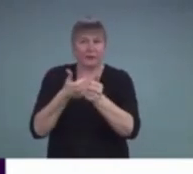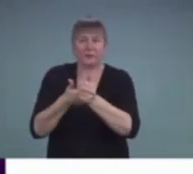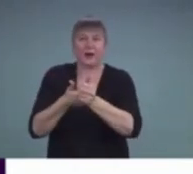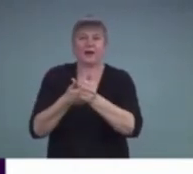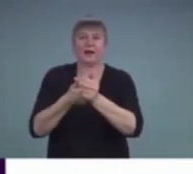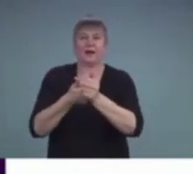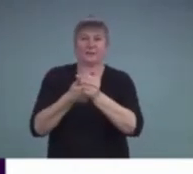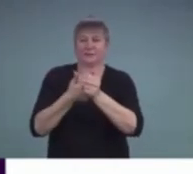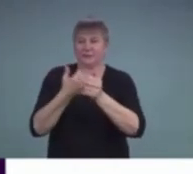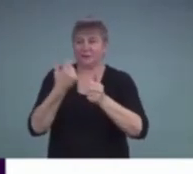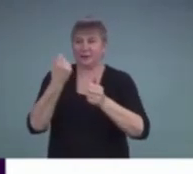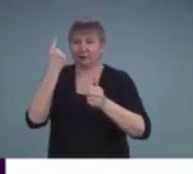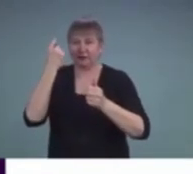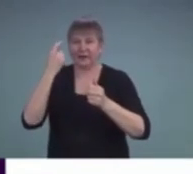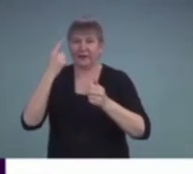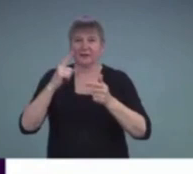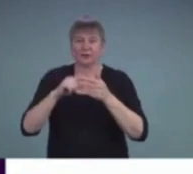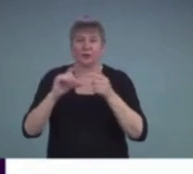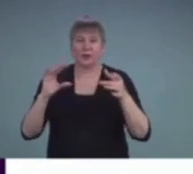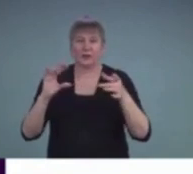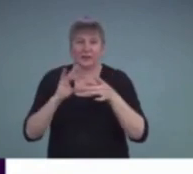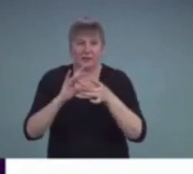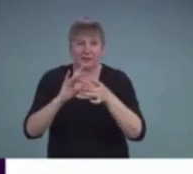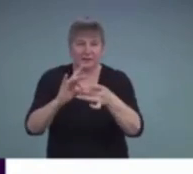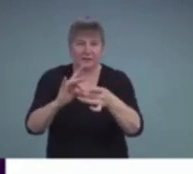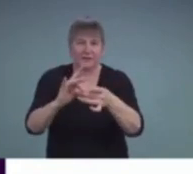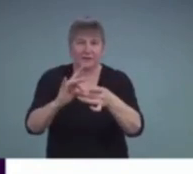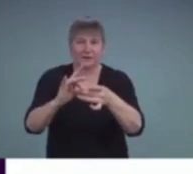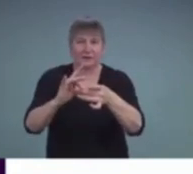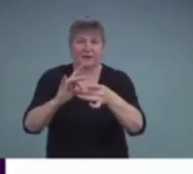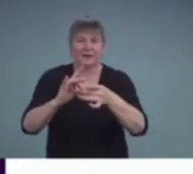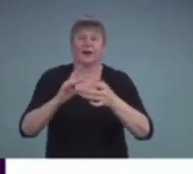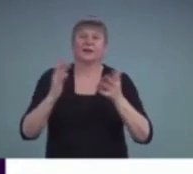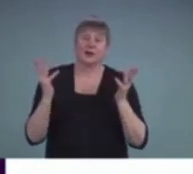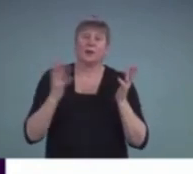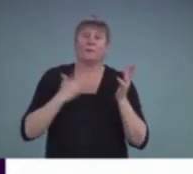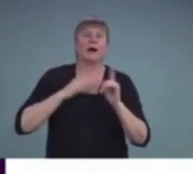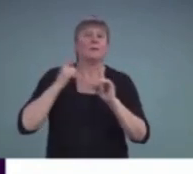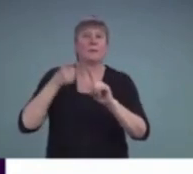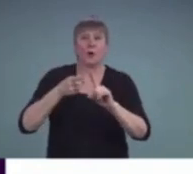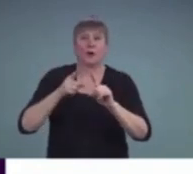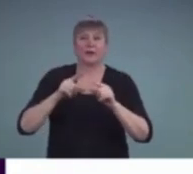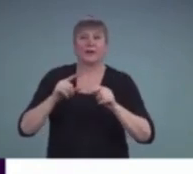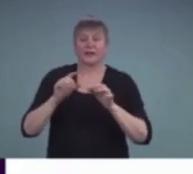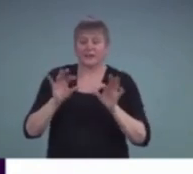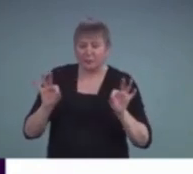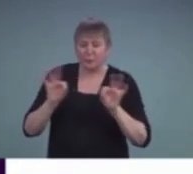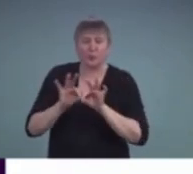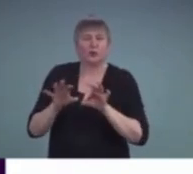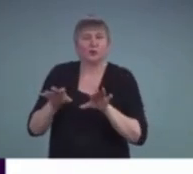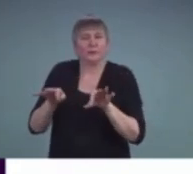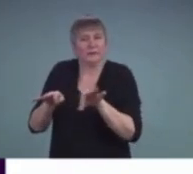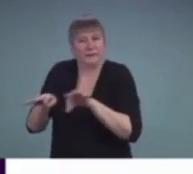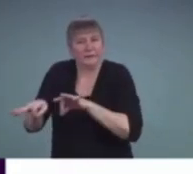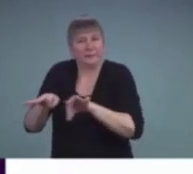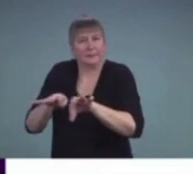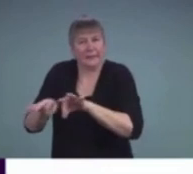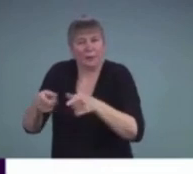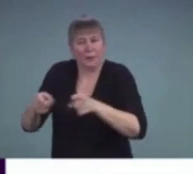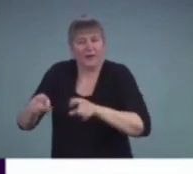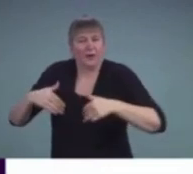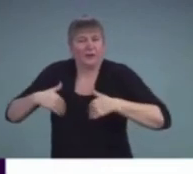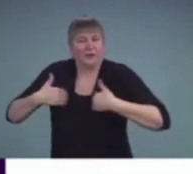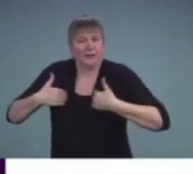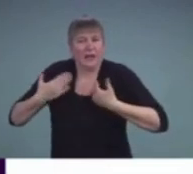connect the dots. And so, again, we can't start too early and emphasize how important this is for our students and